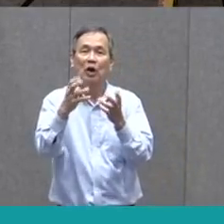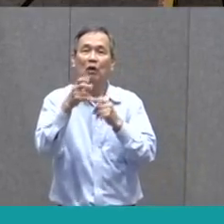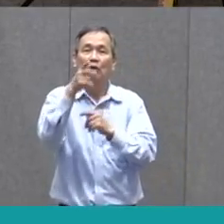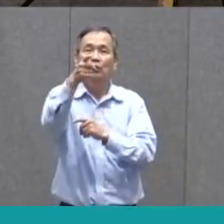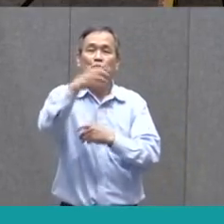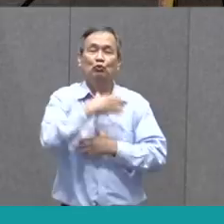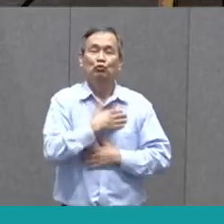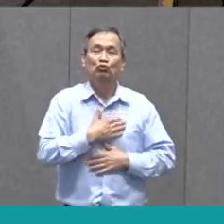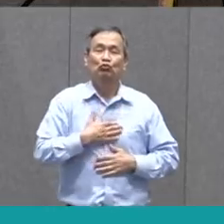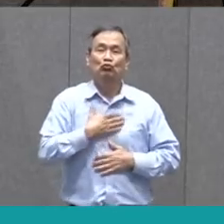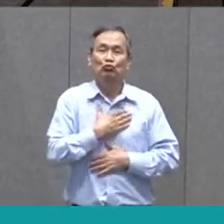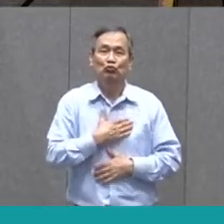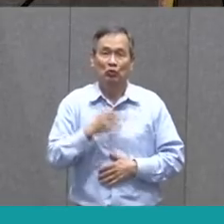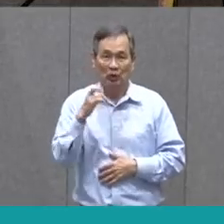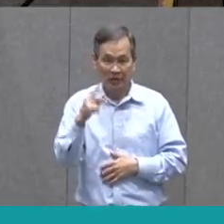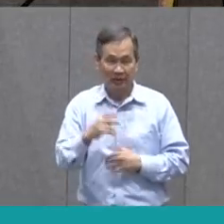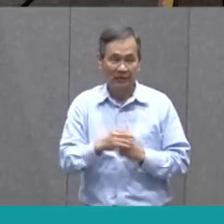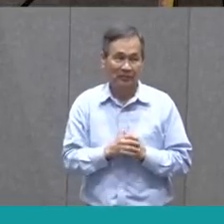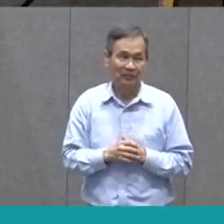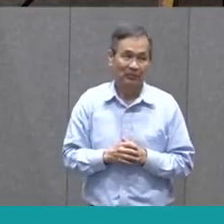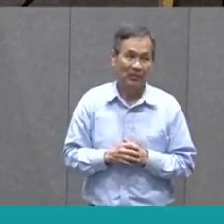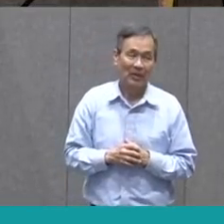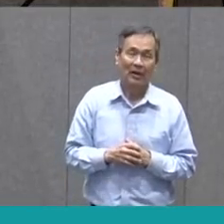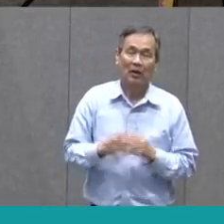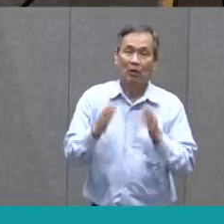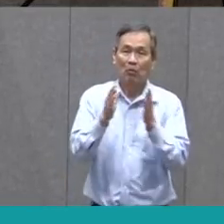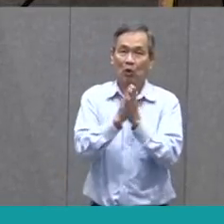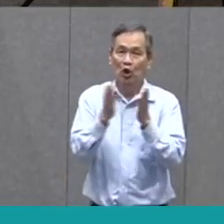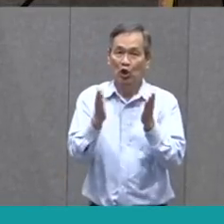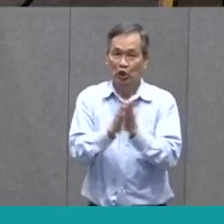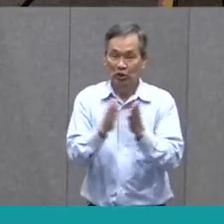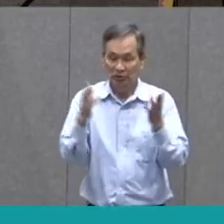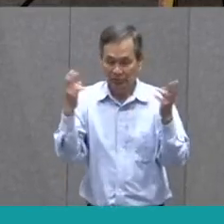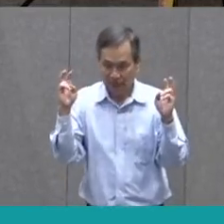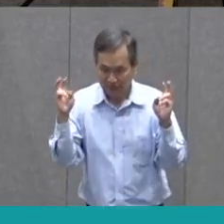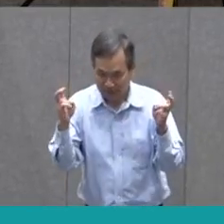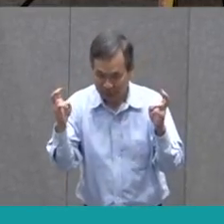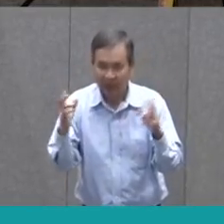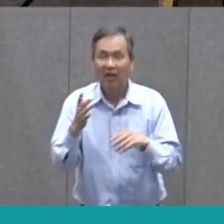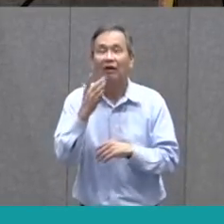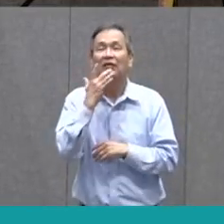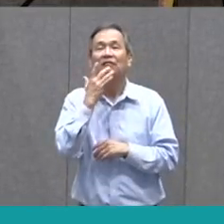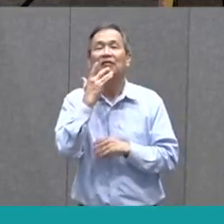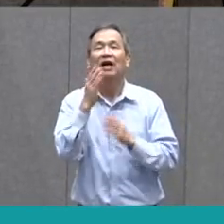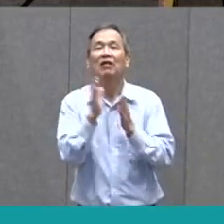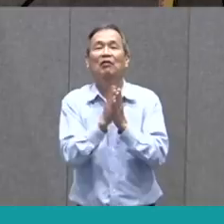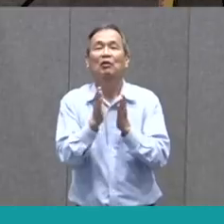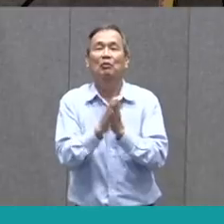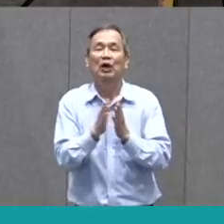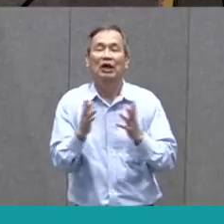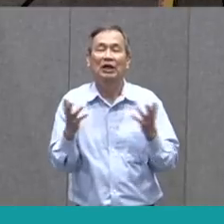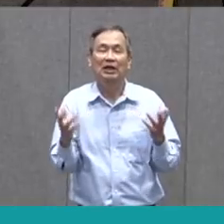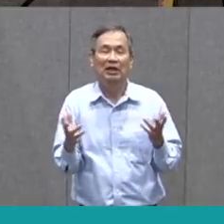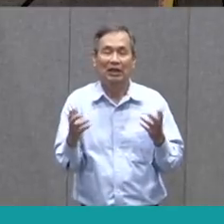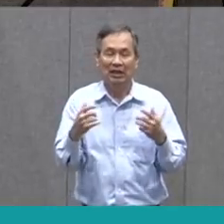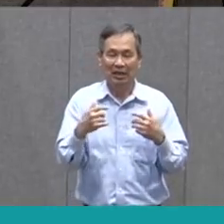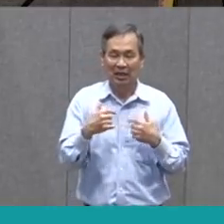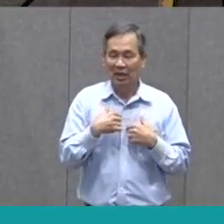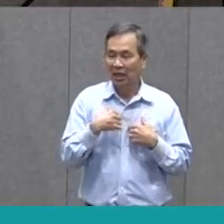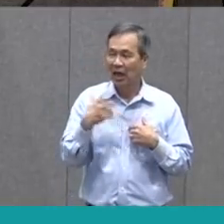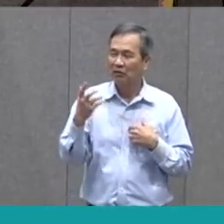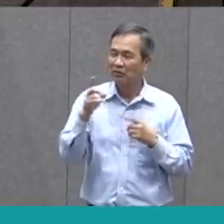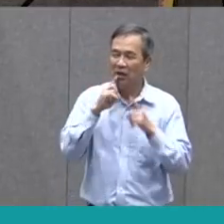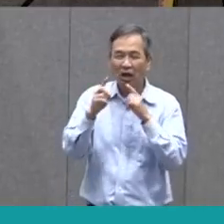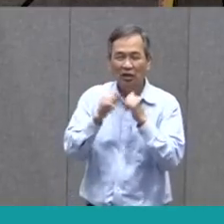about to read and share with you. So this book is one of my favorite books. And as the teachers and I were